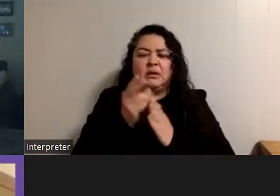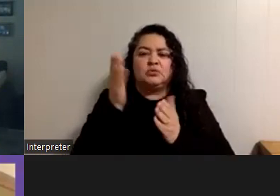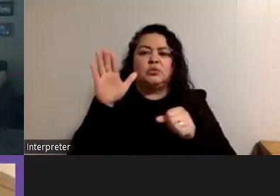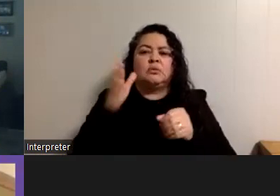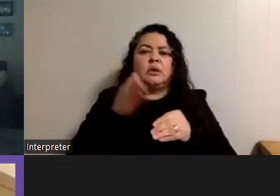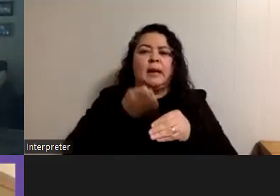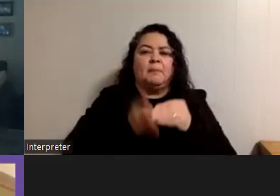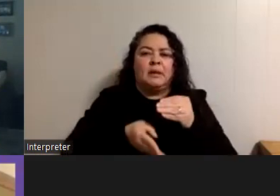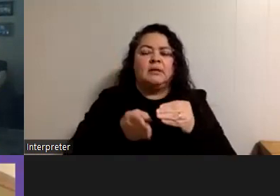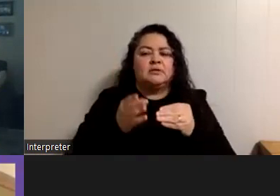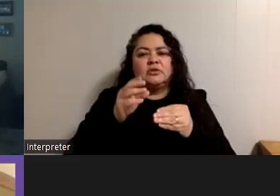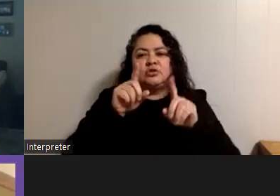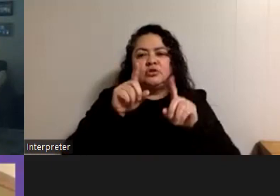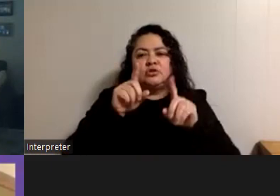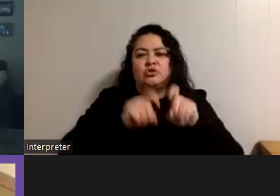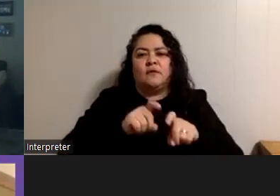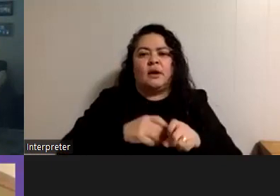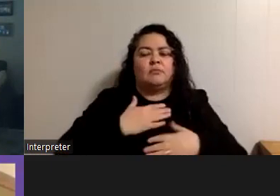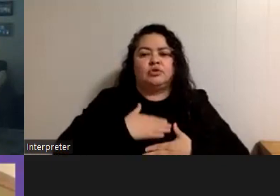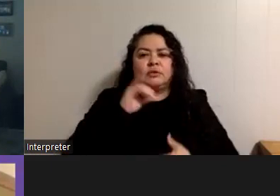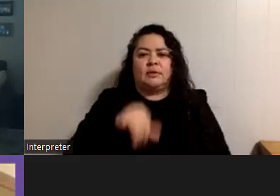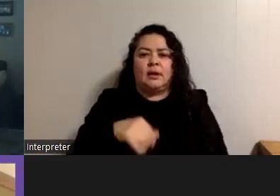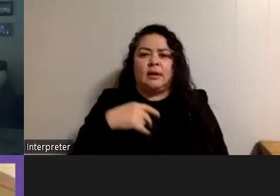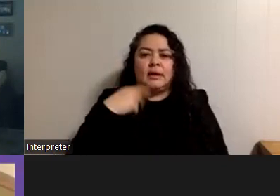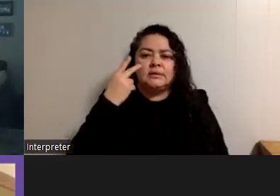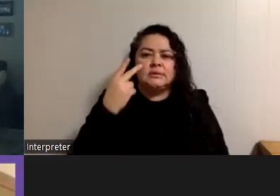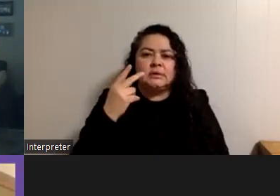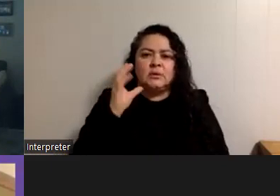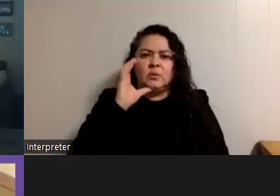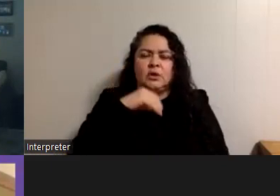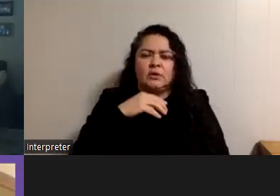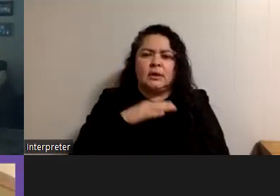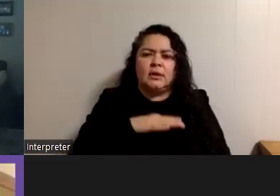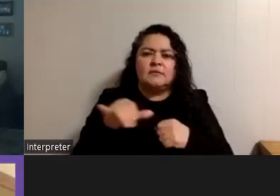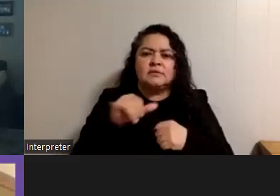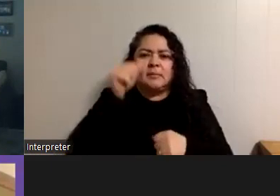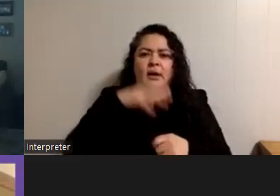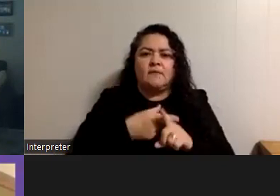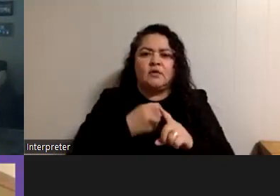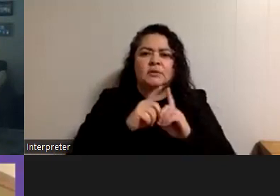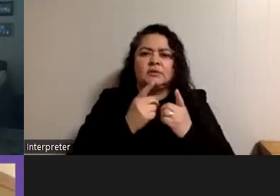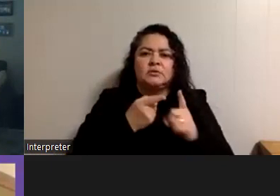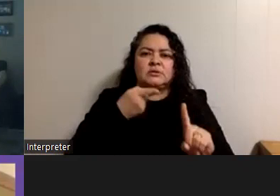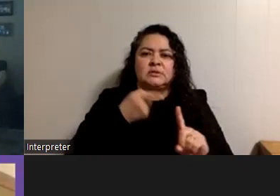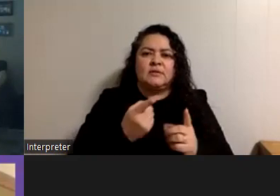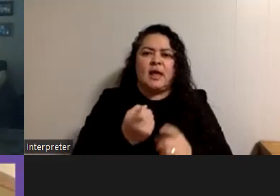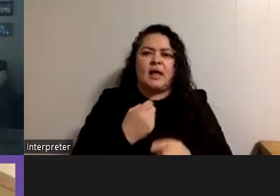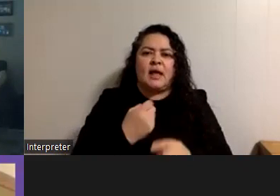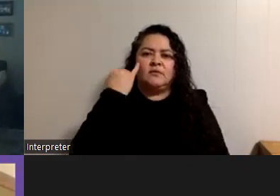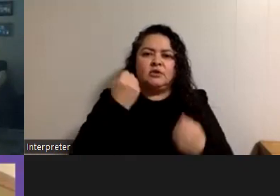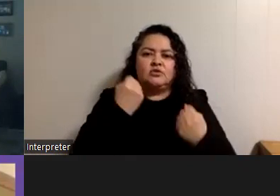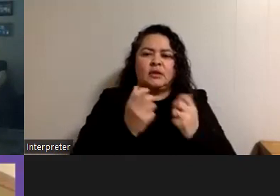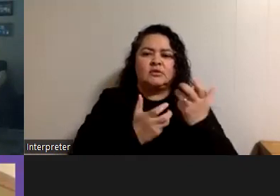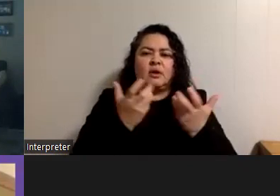surveyed you really i'd really appreciate it i see um weirdly enough that same guy from the district very specifically asked me if we could try these